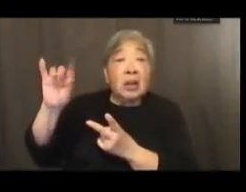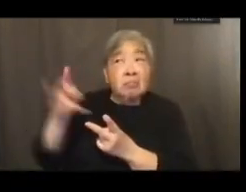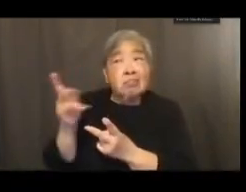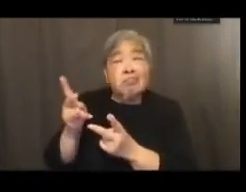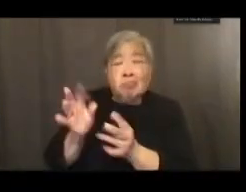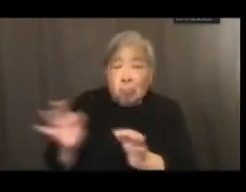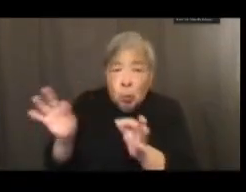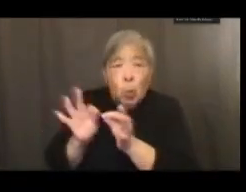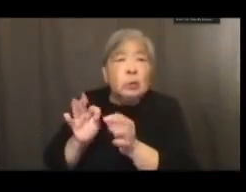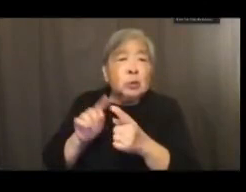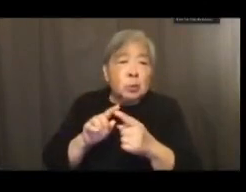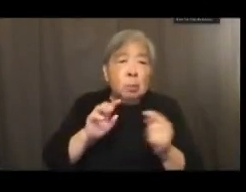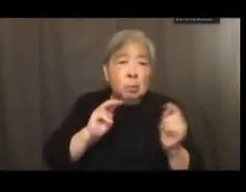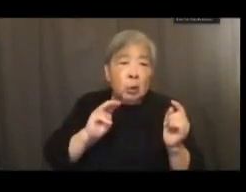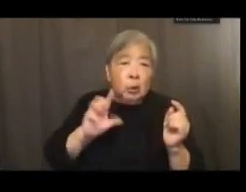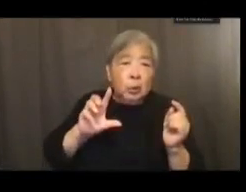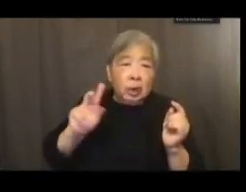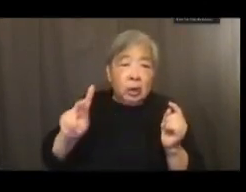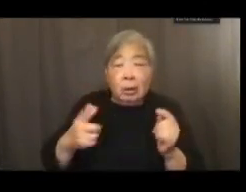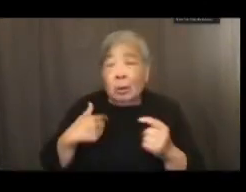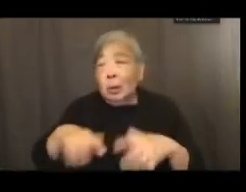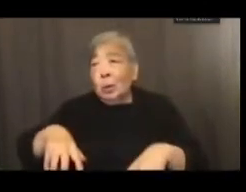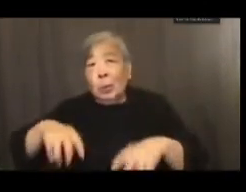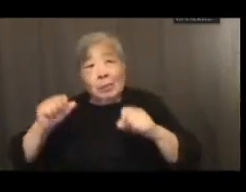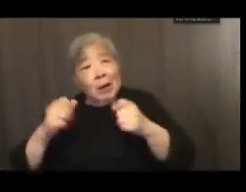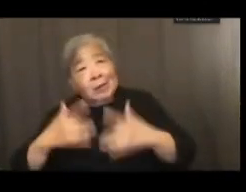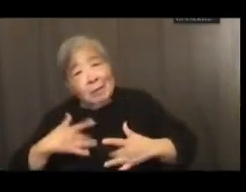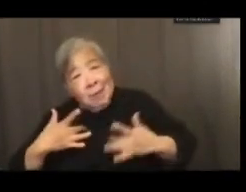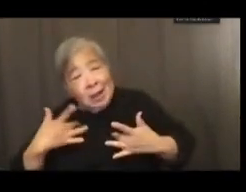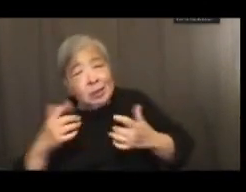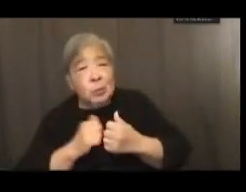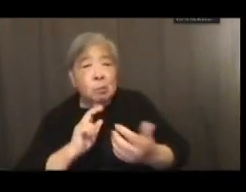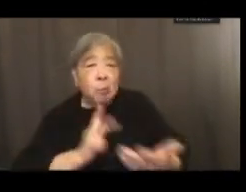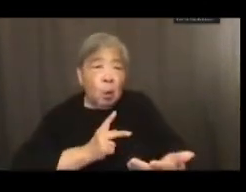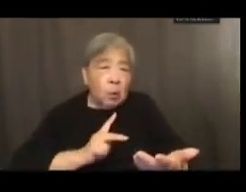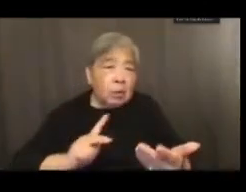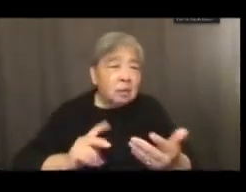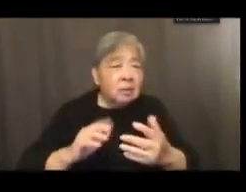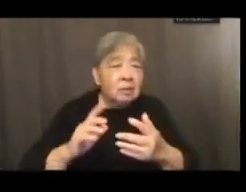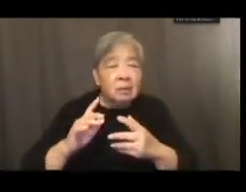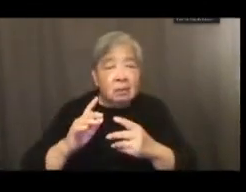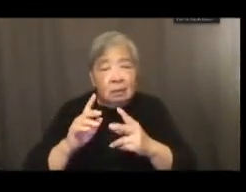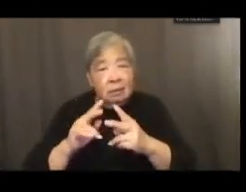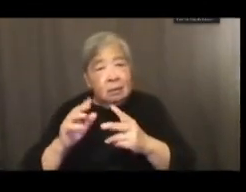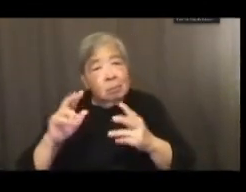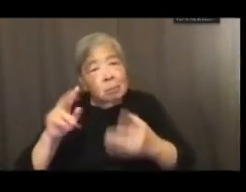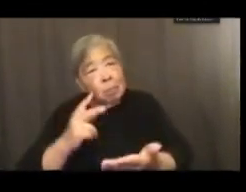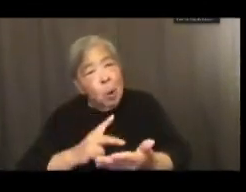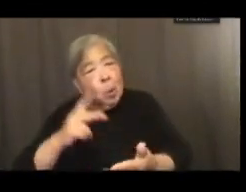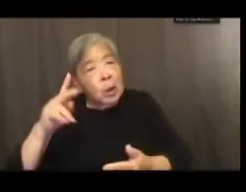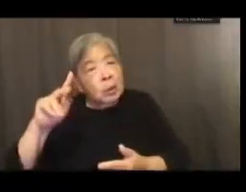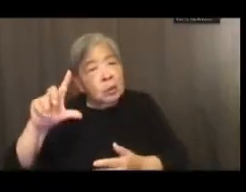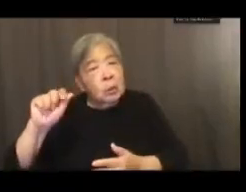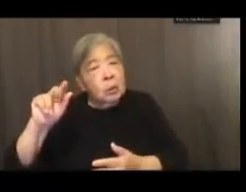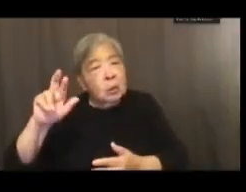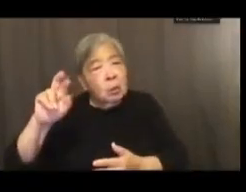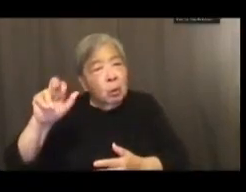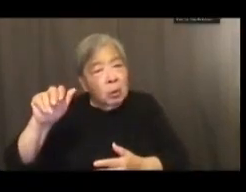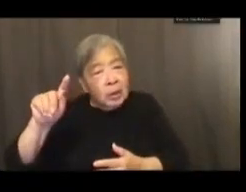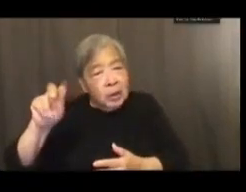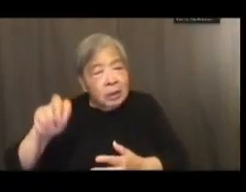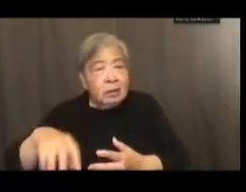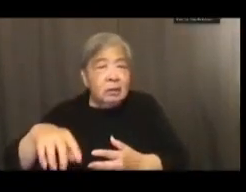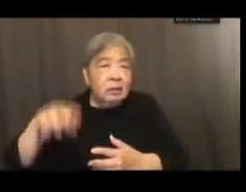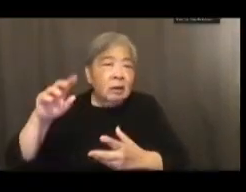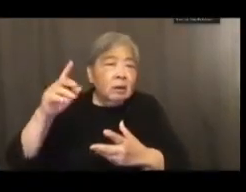American Academy of Poets featuring Poet Laureate Joy Harjo and former Poet Laureate Tracy K. Smith, as